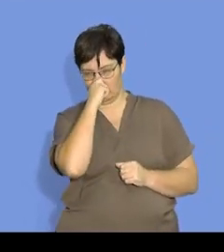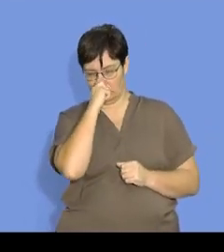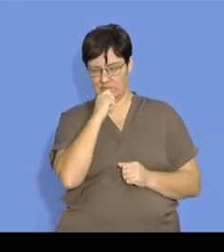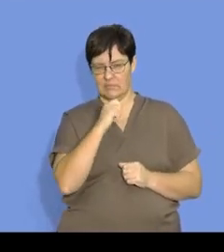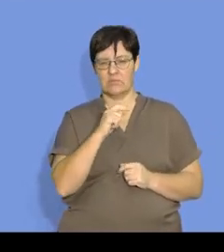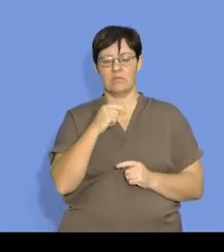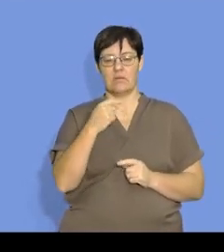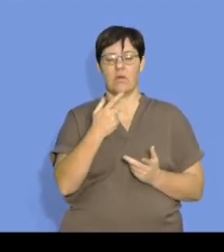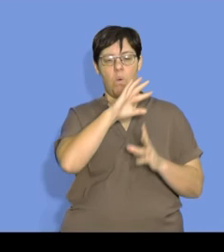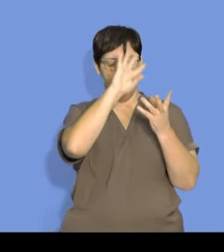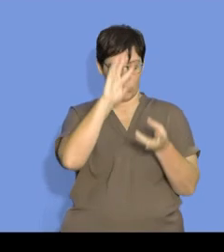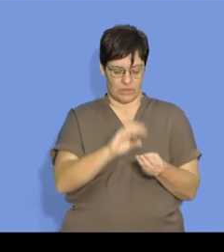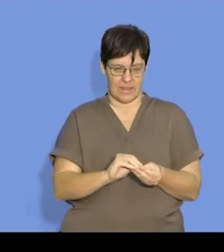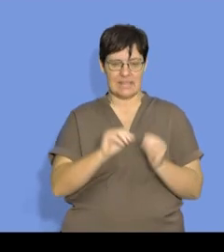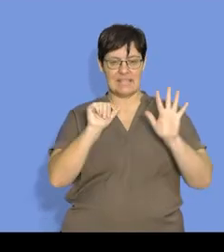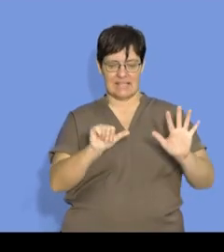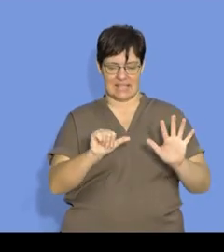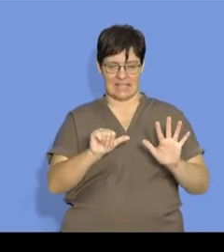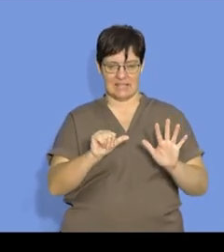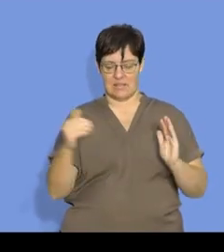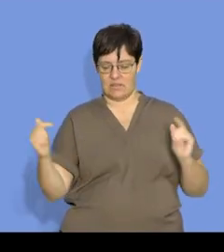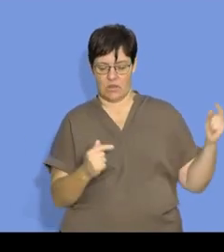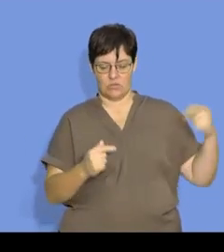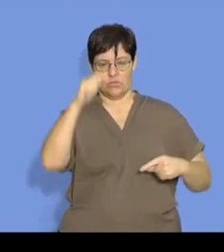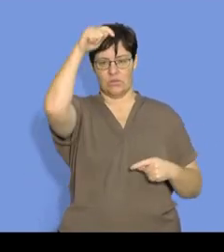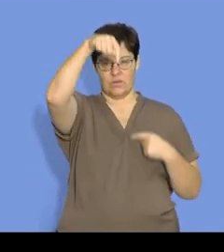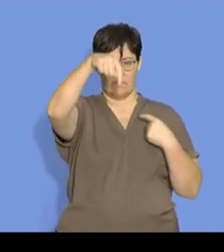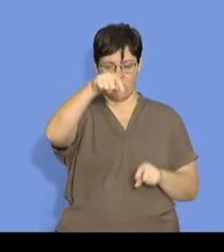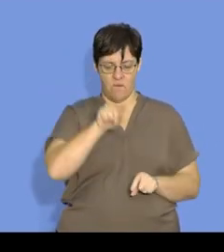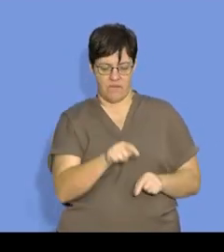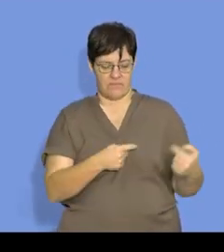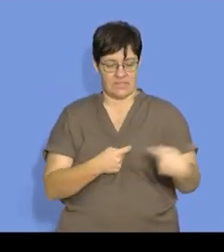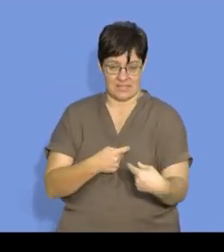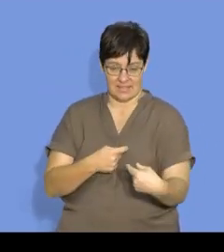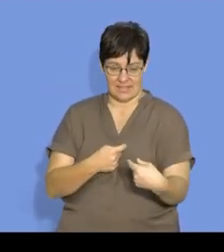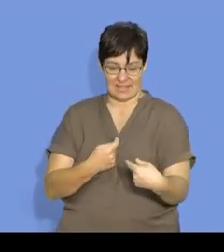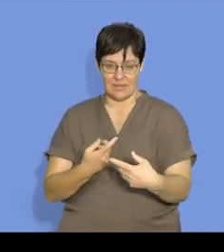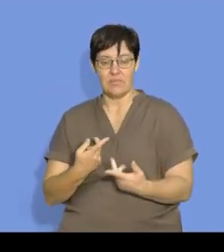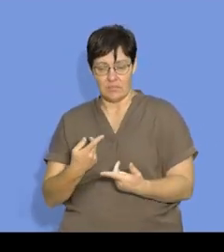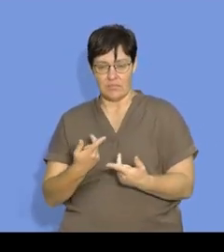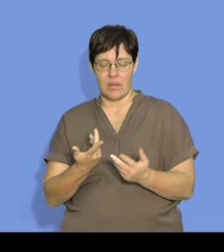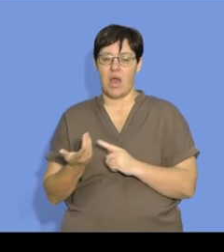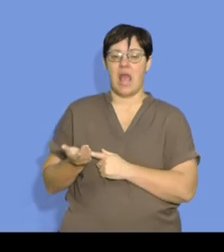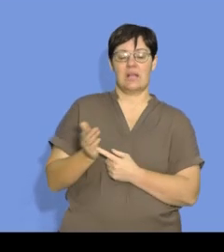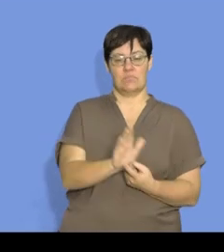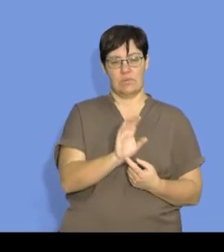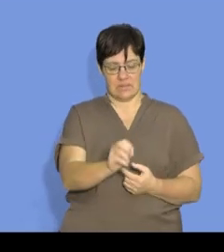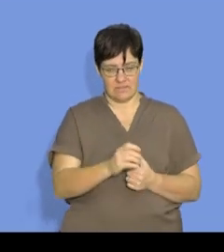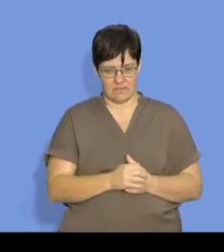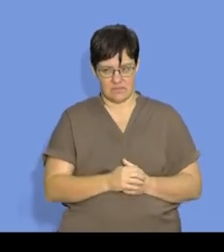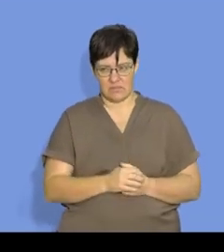this side, and from the back, we have here six sides that is exposed to this reaction.